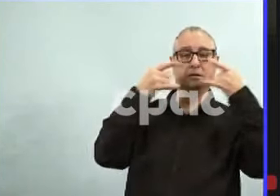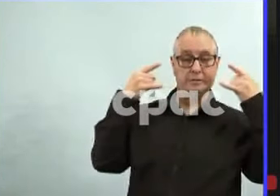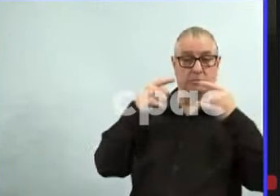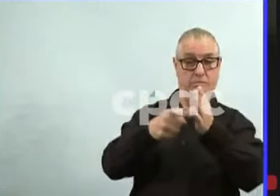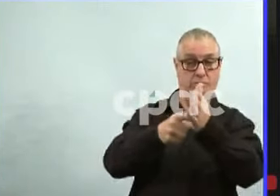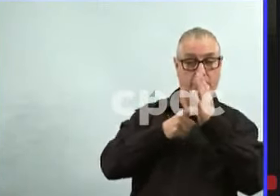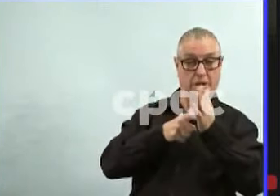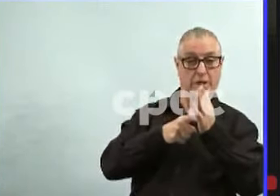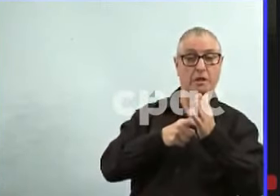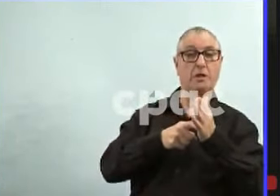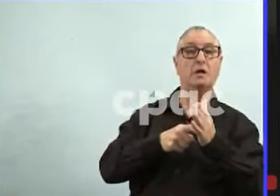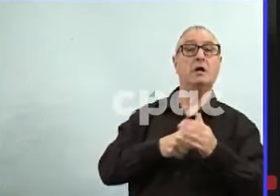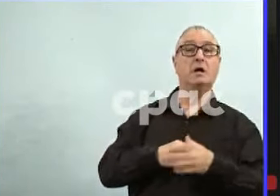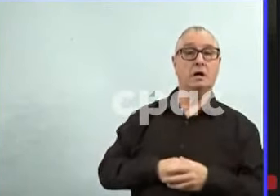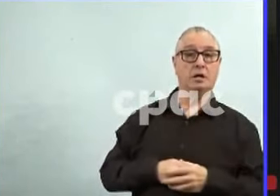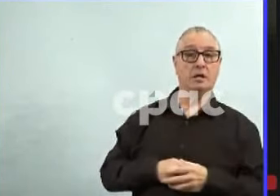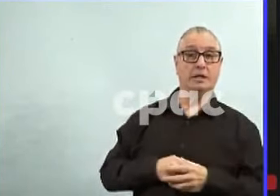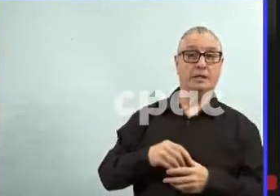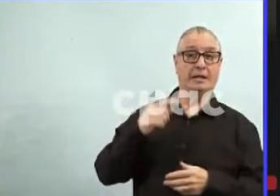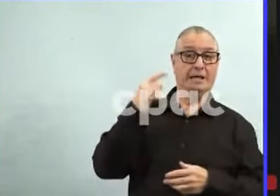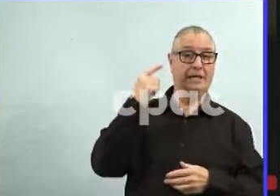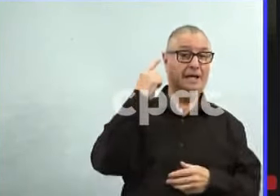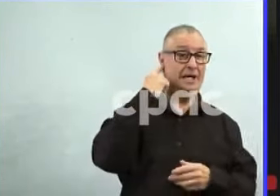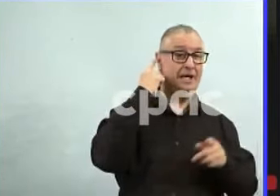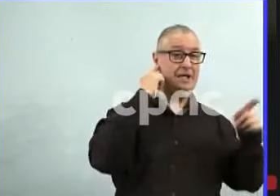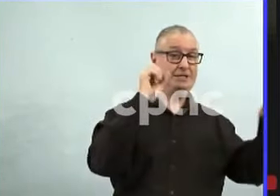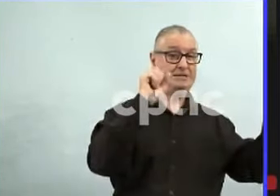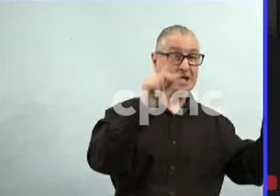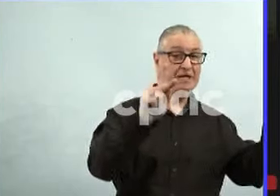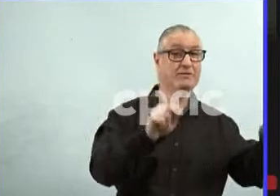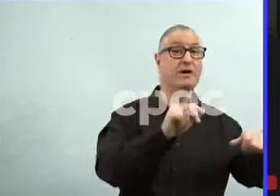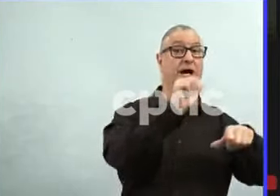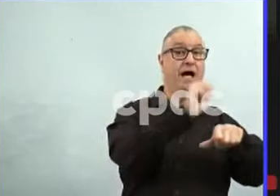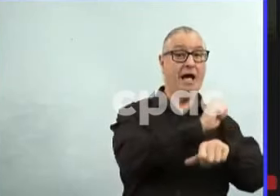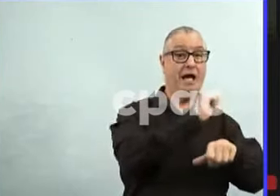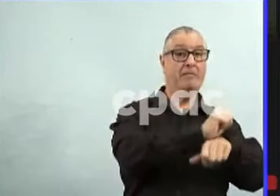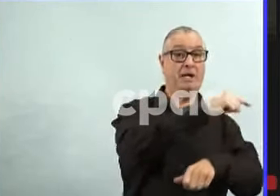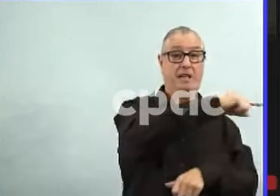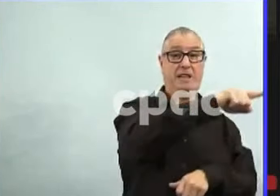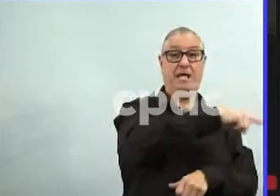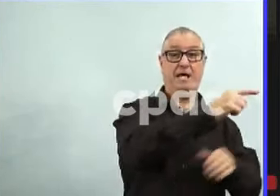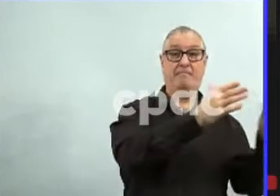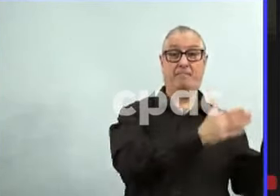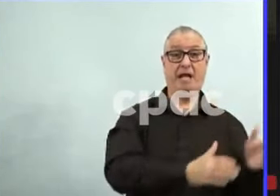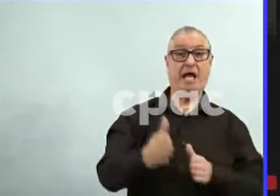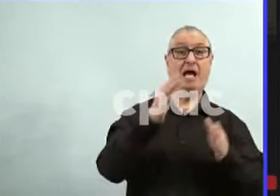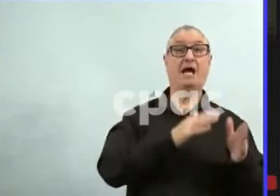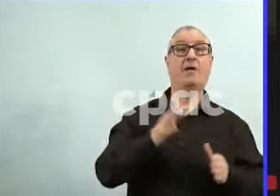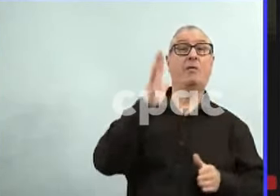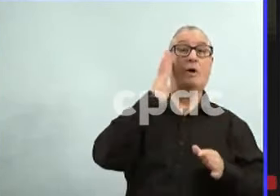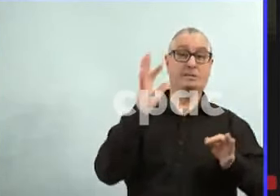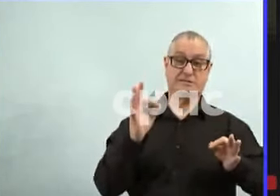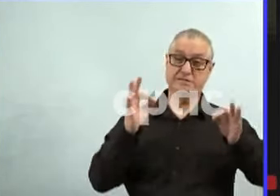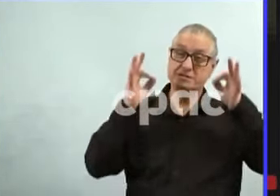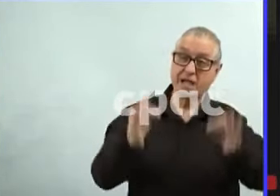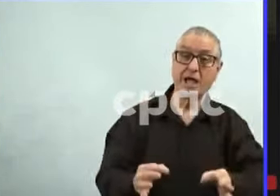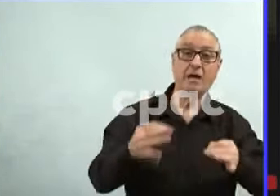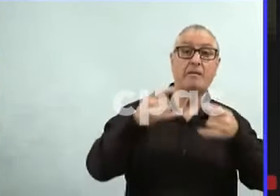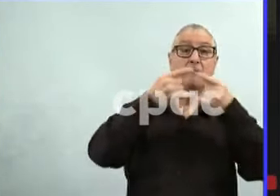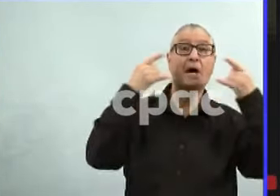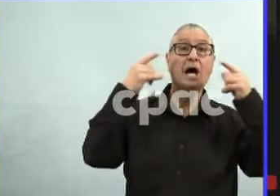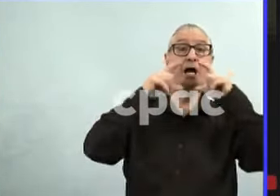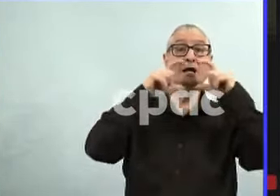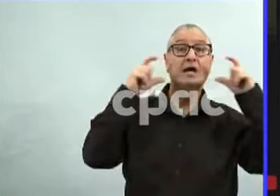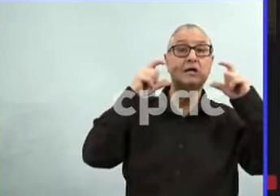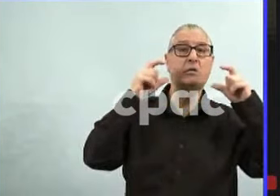set dates that they want to lift the mask mandate by. What is behind that strategy? And